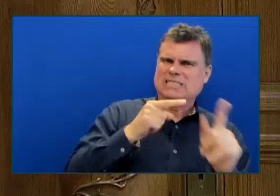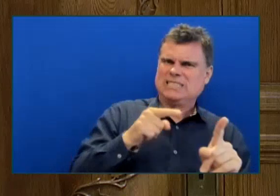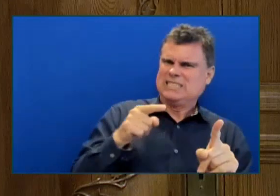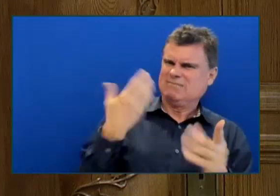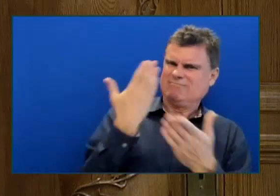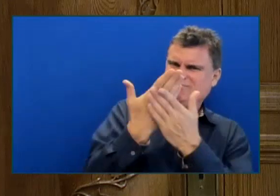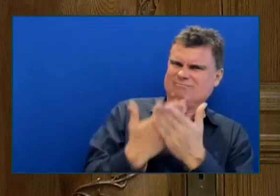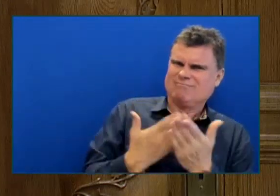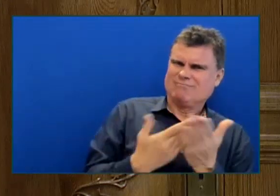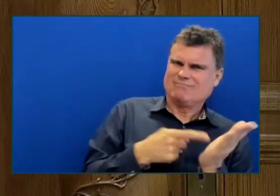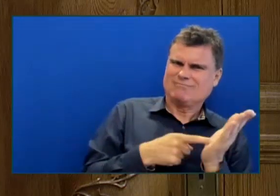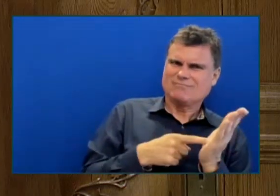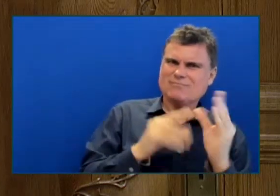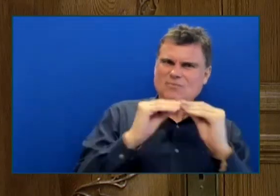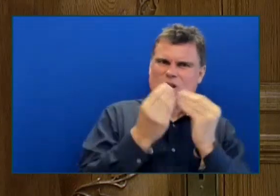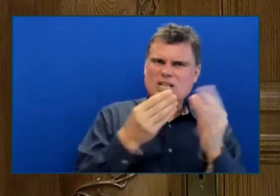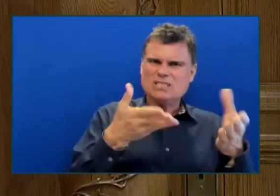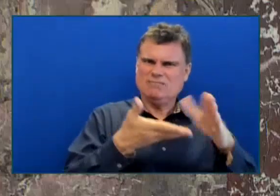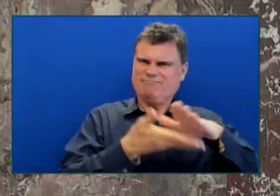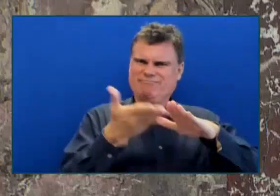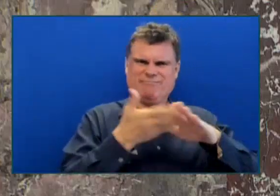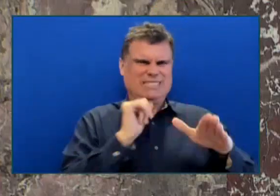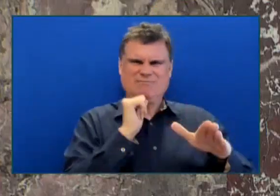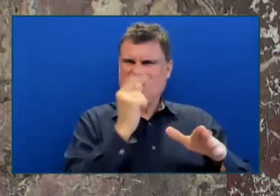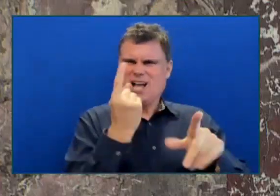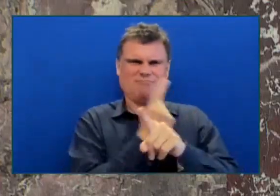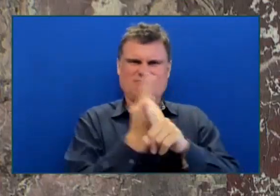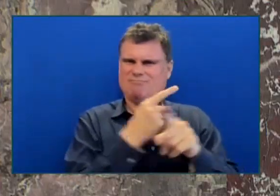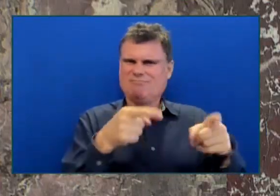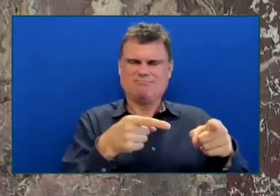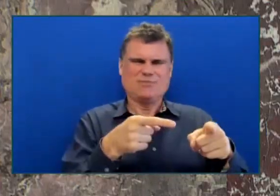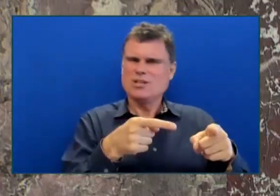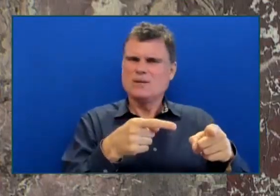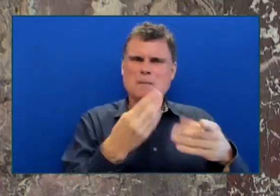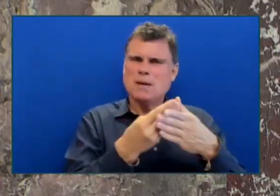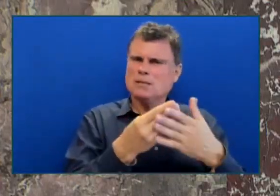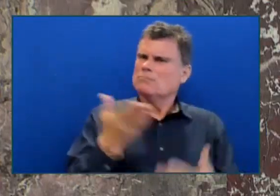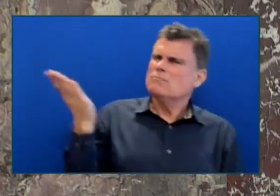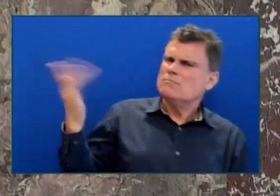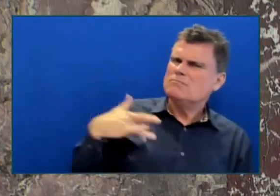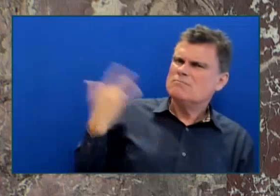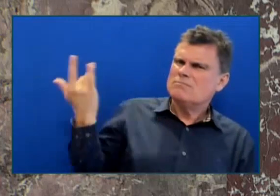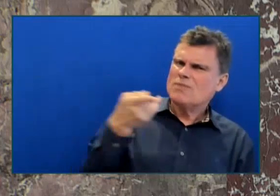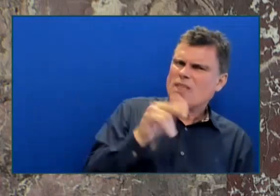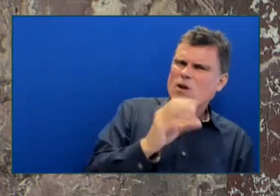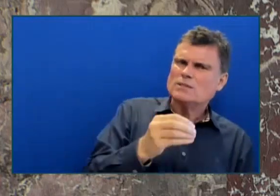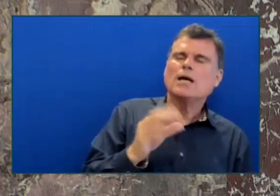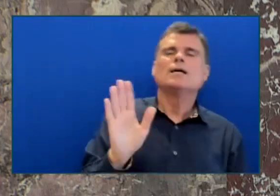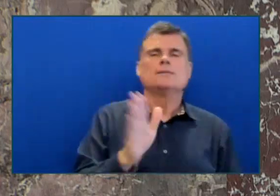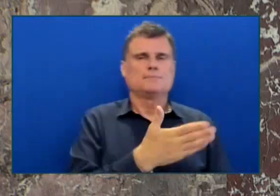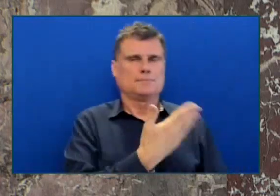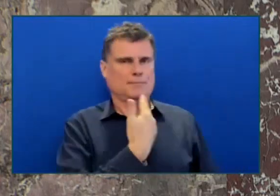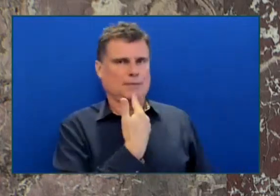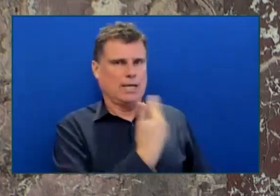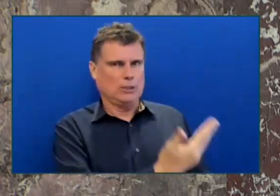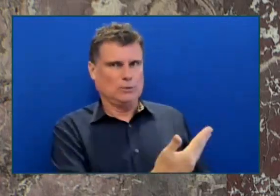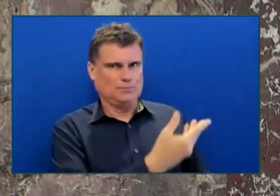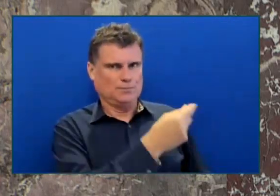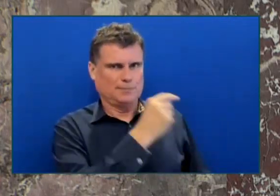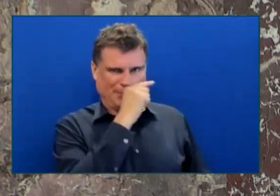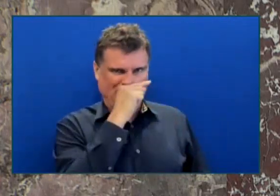Thank you, Mr. Speaker, to the member for the question. The BDO report that the member refers to